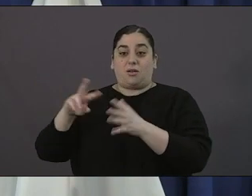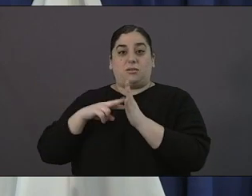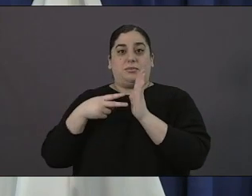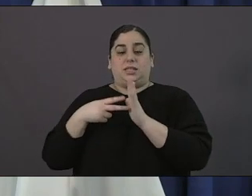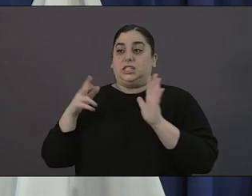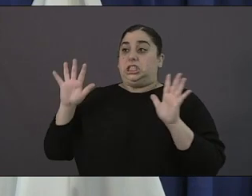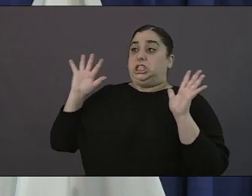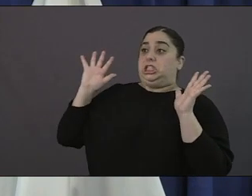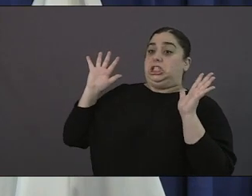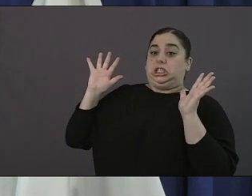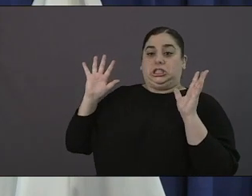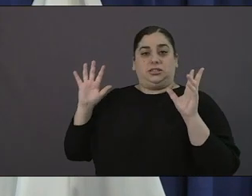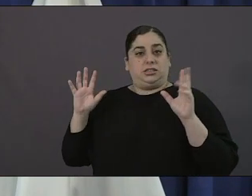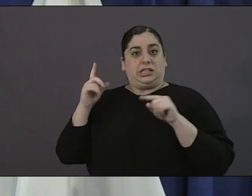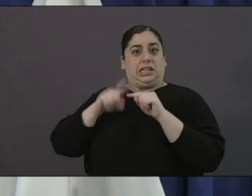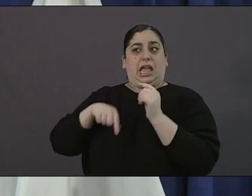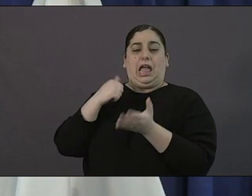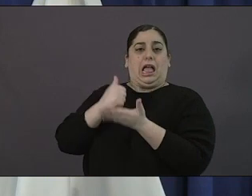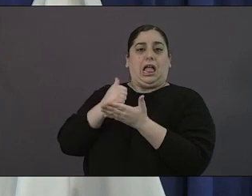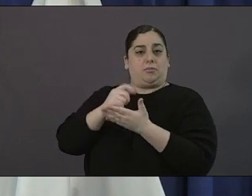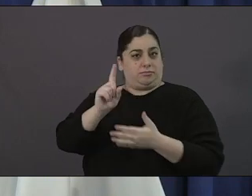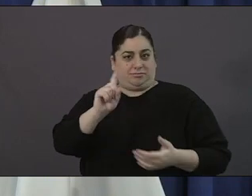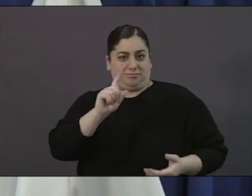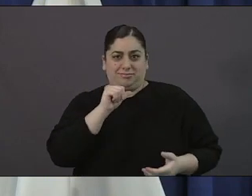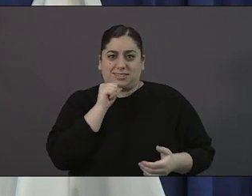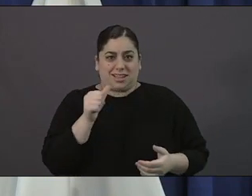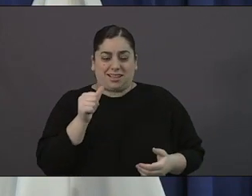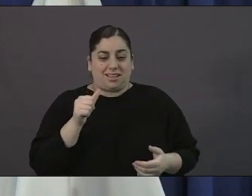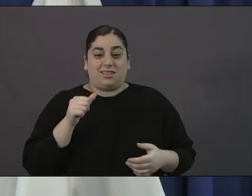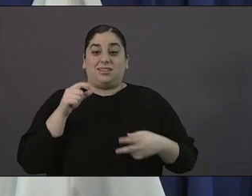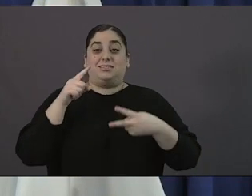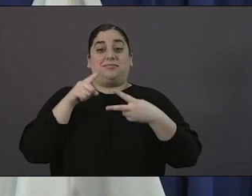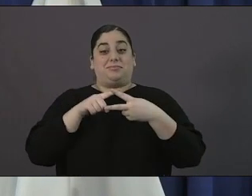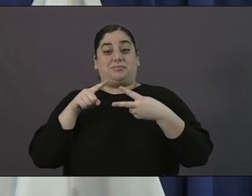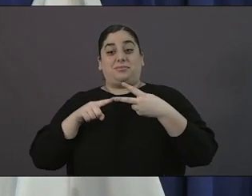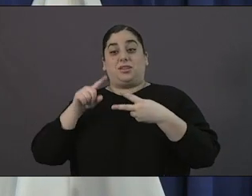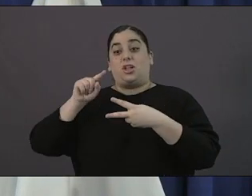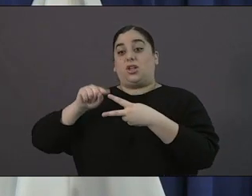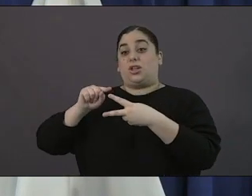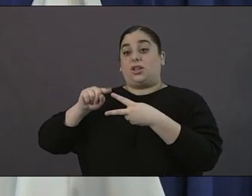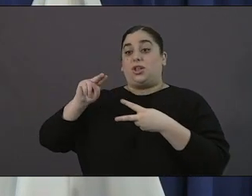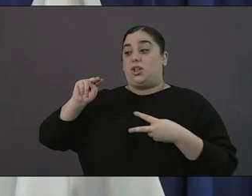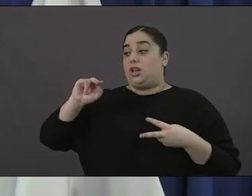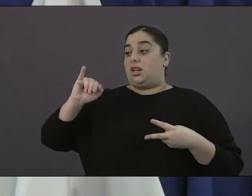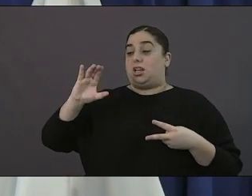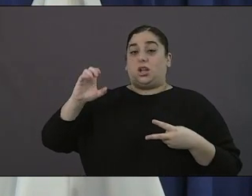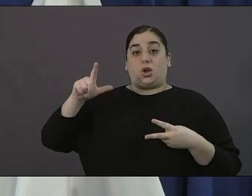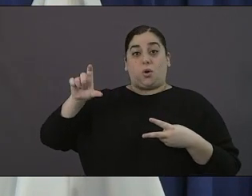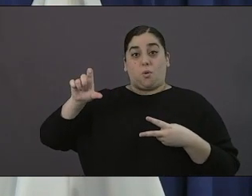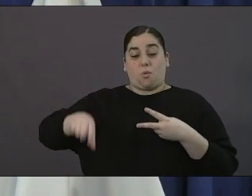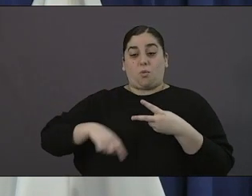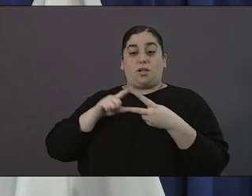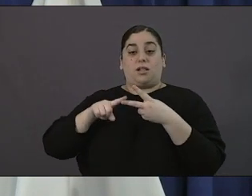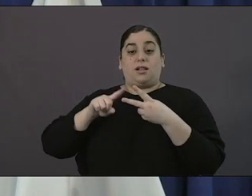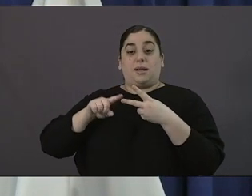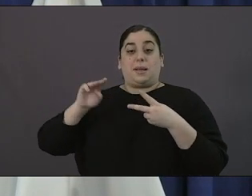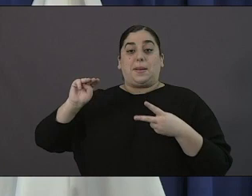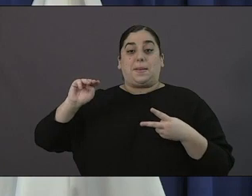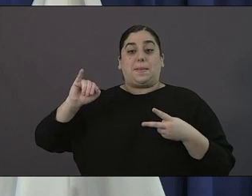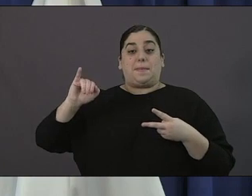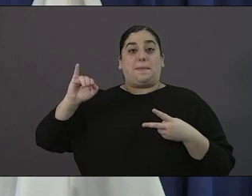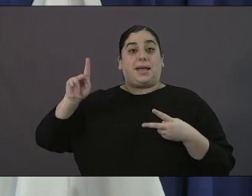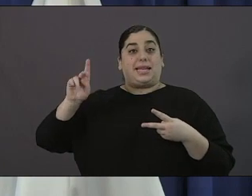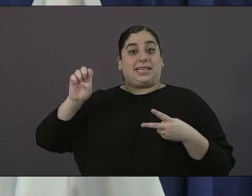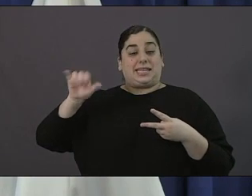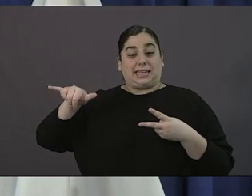mikey who are leaders of the imperial court uh really helping out families in a couple of very cool ways uh first of all is a